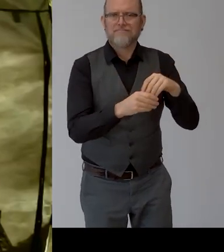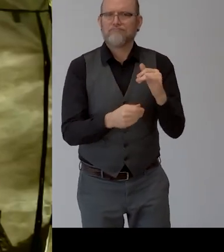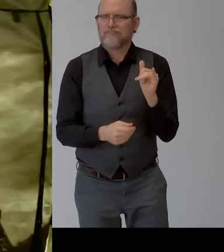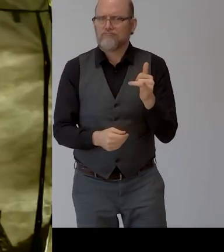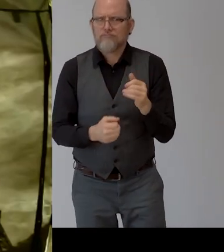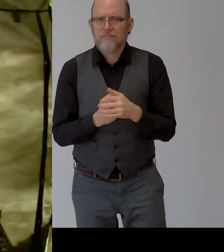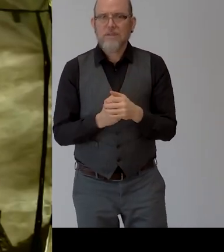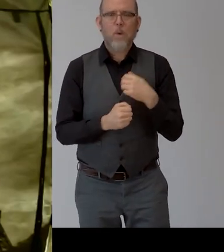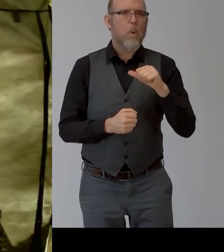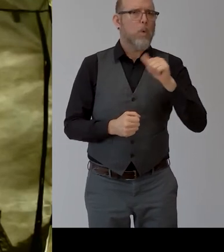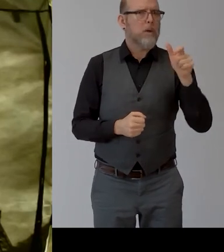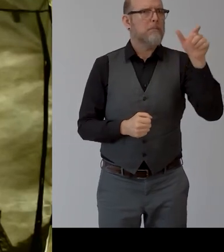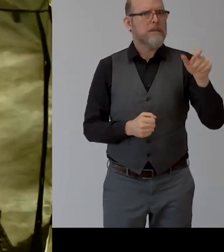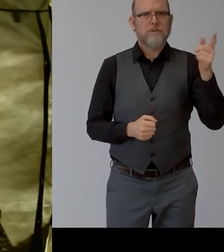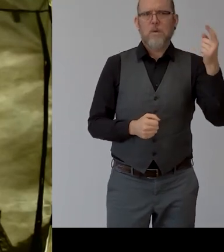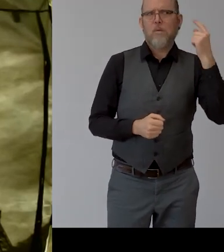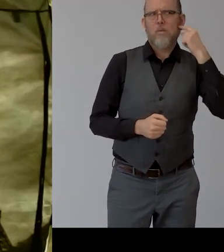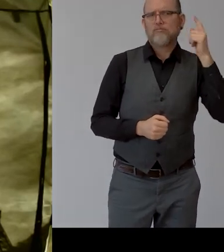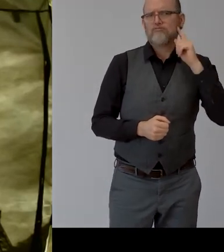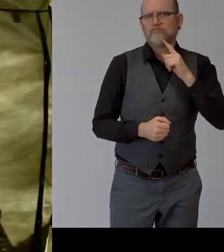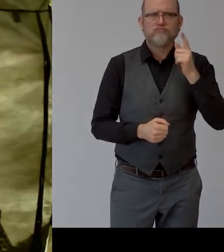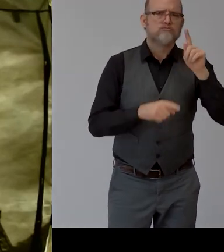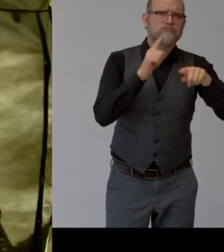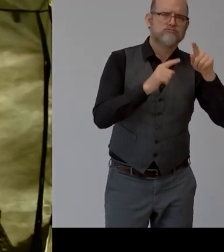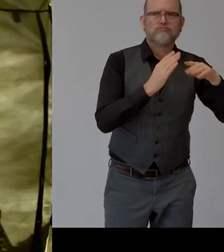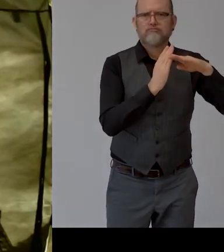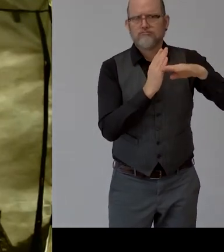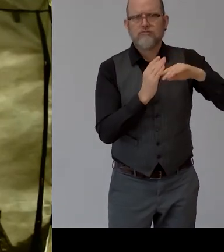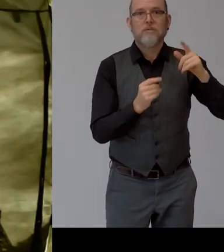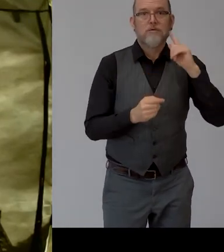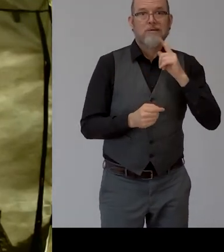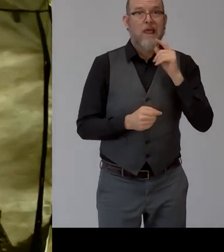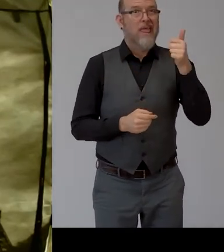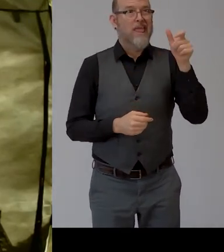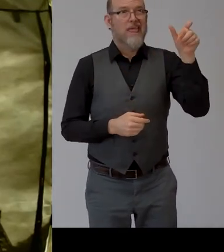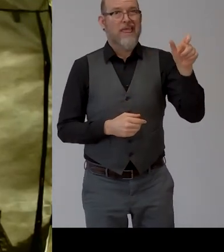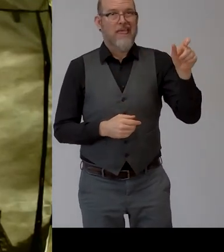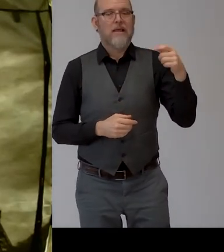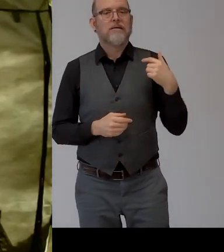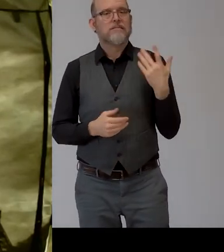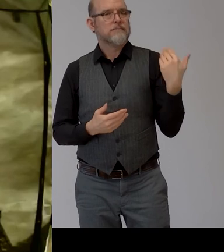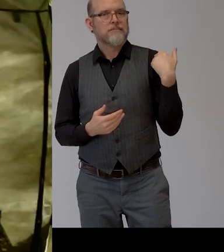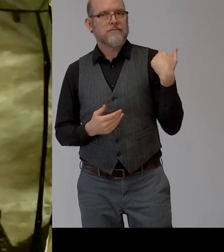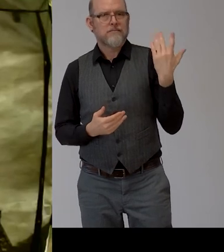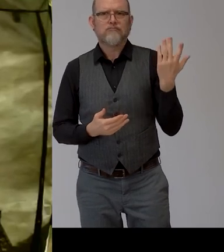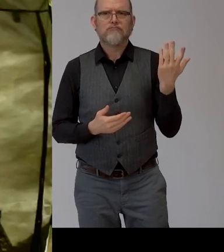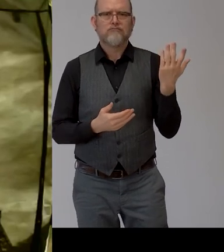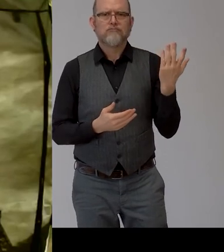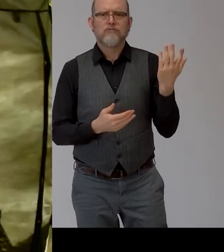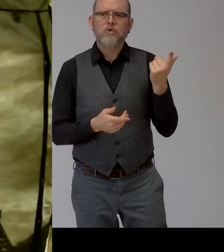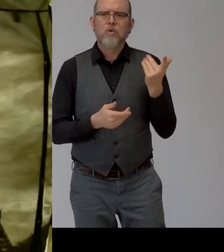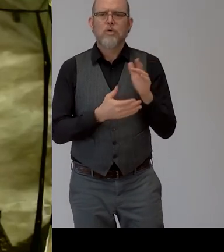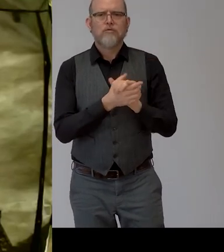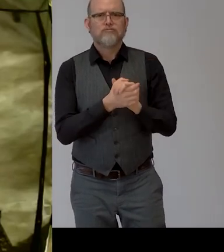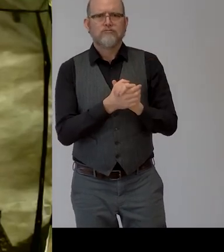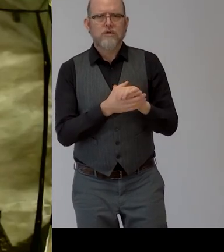levels and one deaf person who worked there brought me to work there too and i brought my friend who is